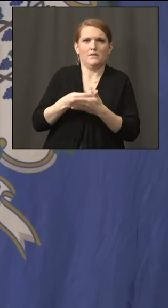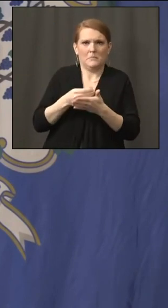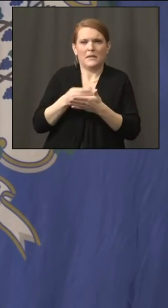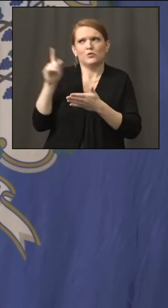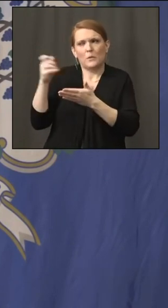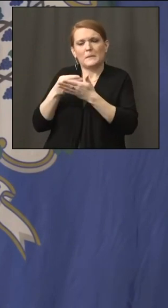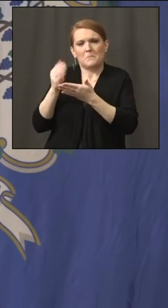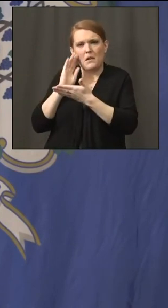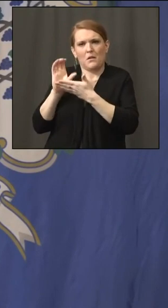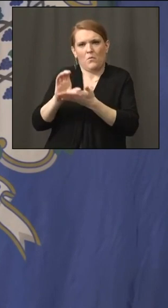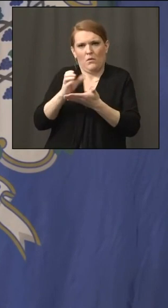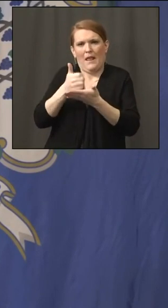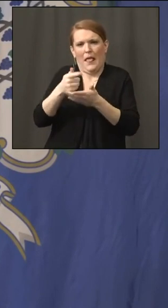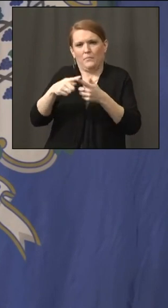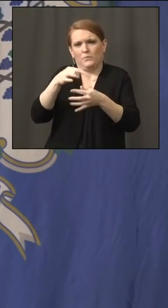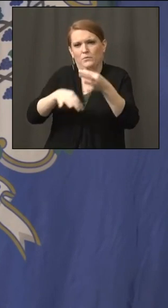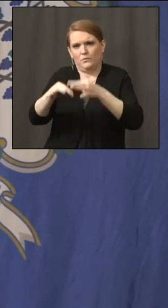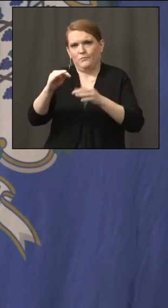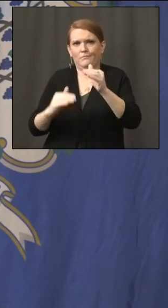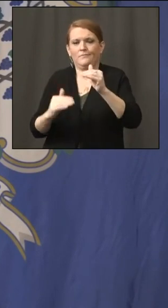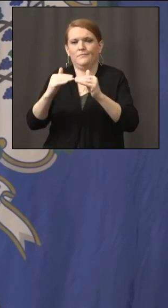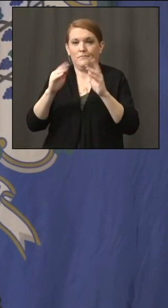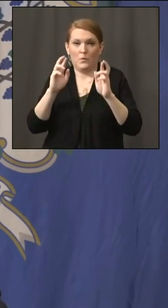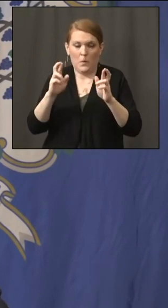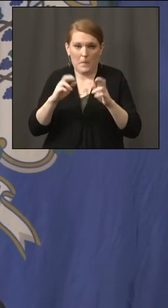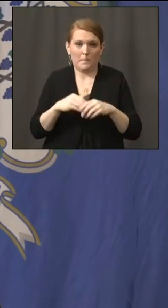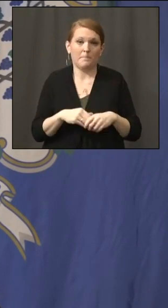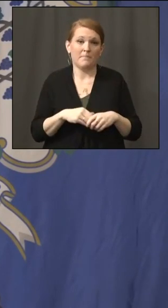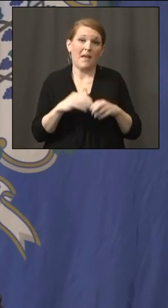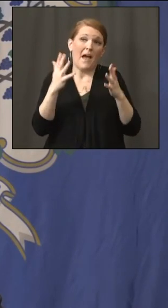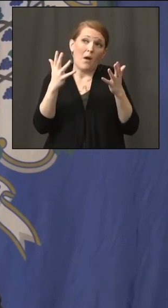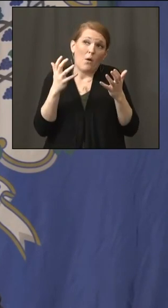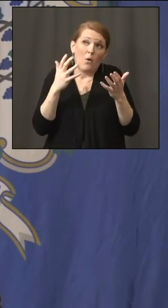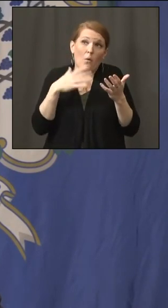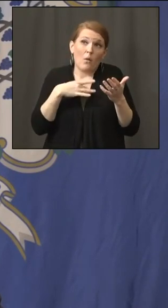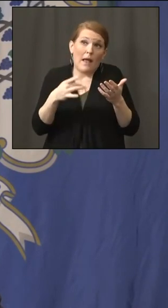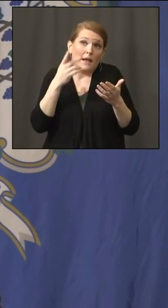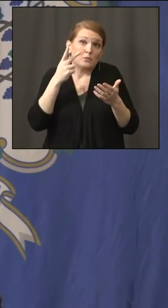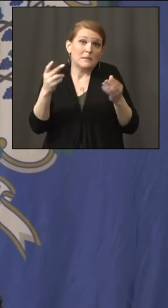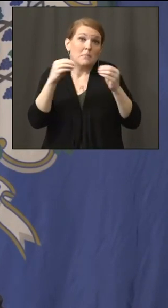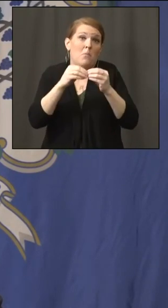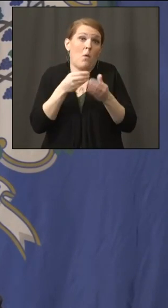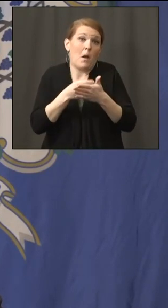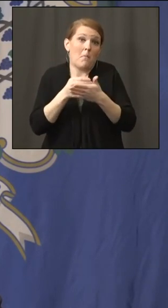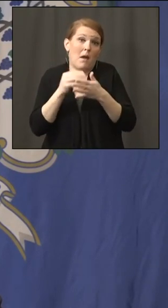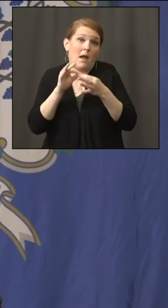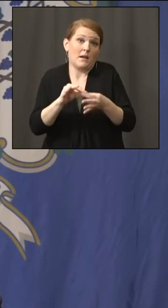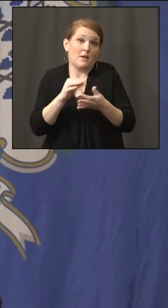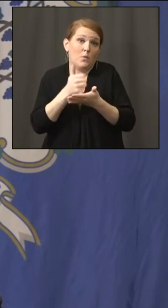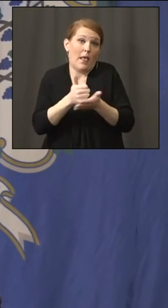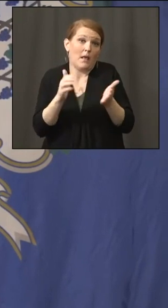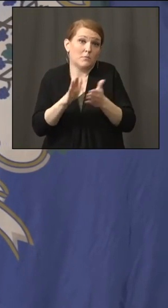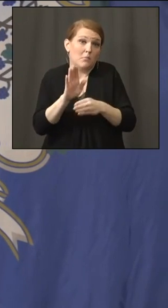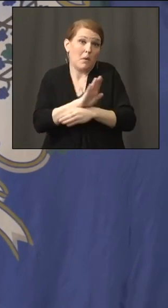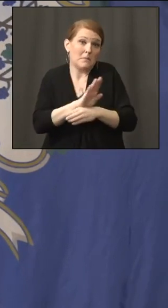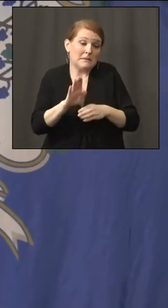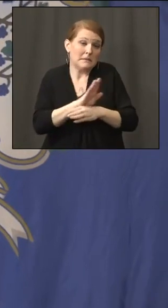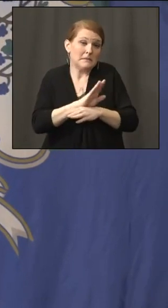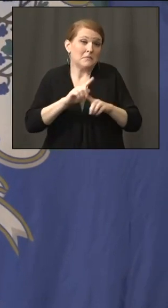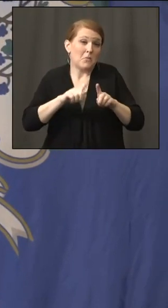a continued aid for small business, depending on what we see with COVID over the next few months.